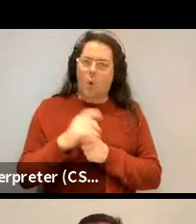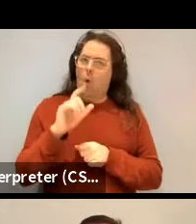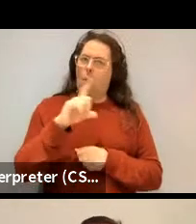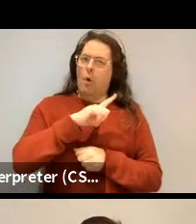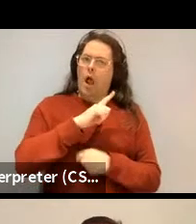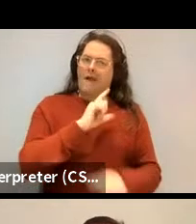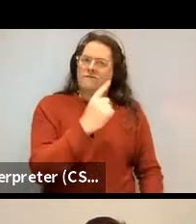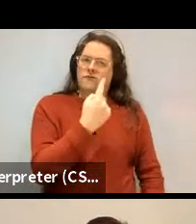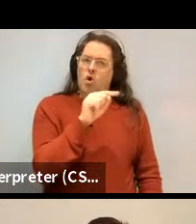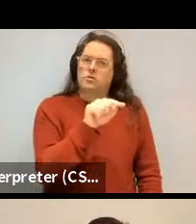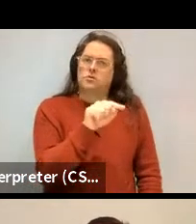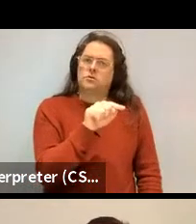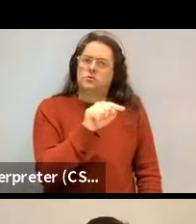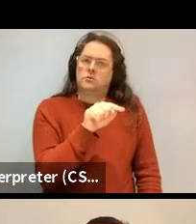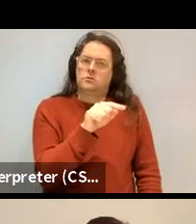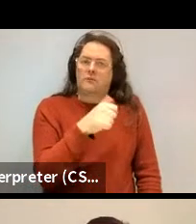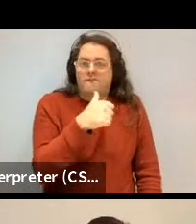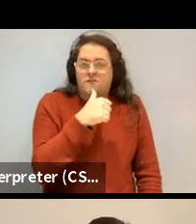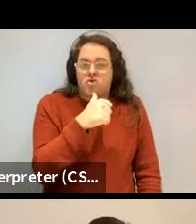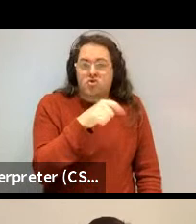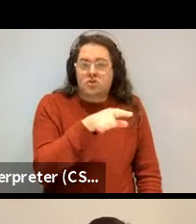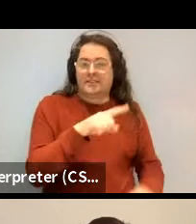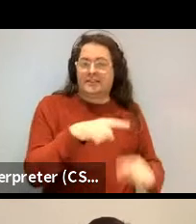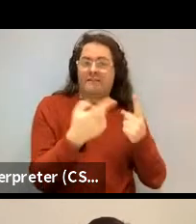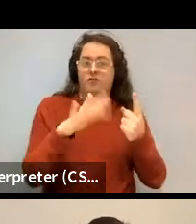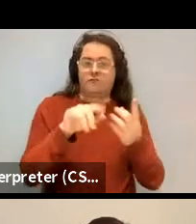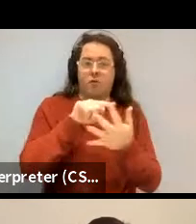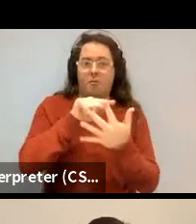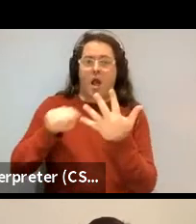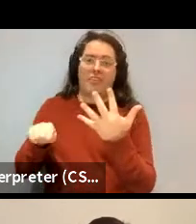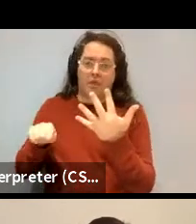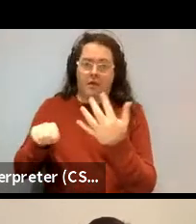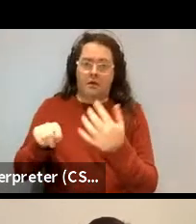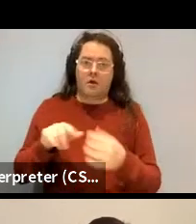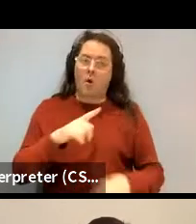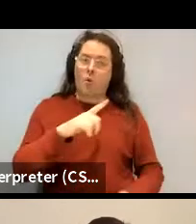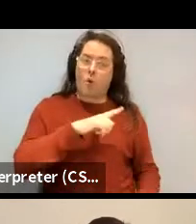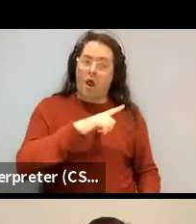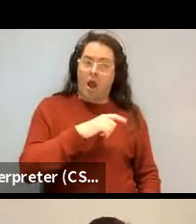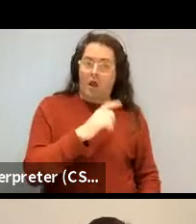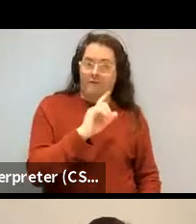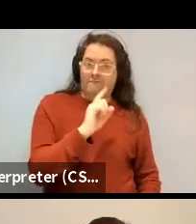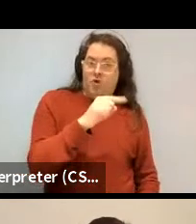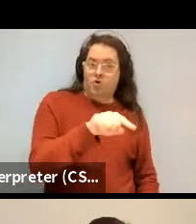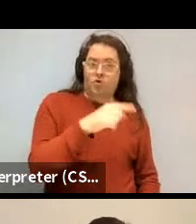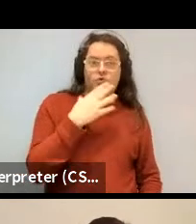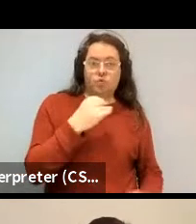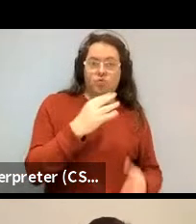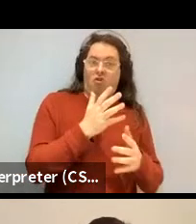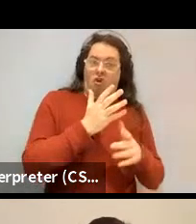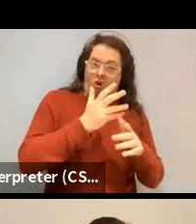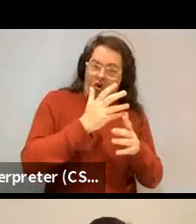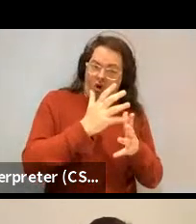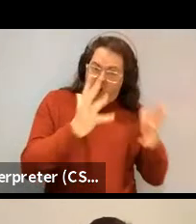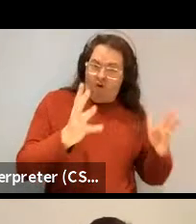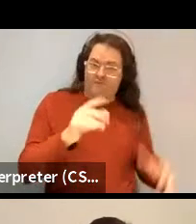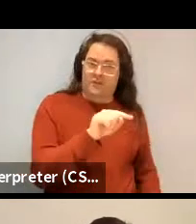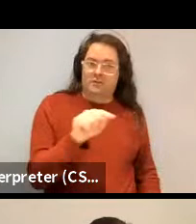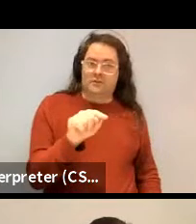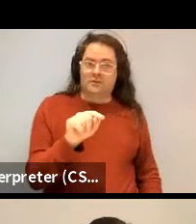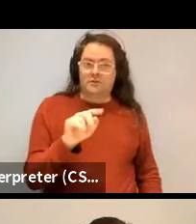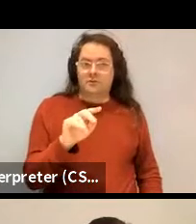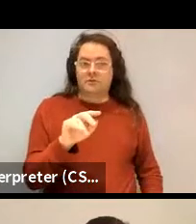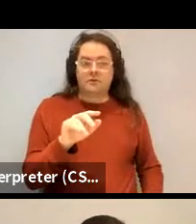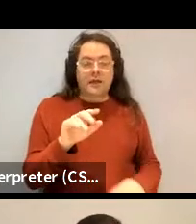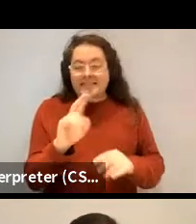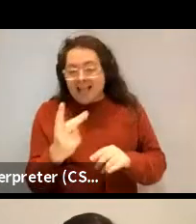the one case that, that is different? Well, first is used most frequently. It's, it's, you know, we, if we're going to have a second, we usually have